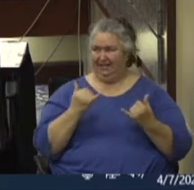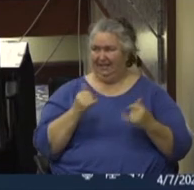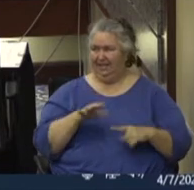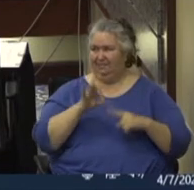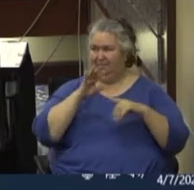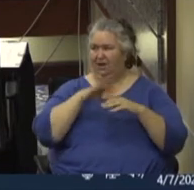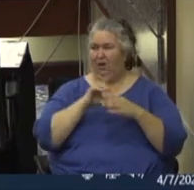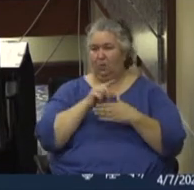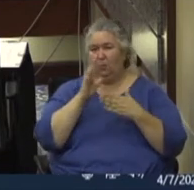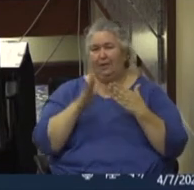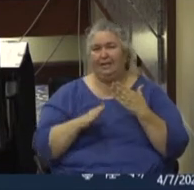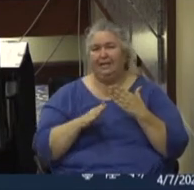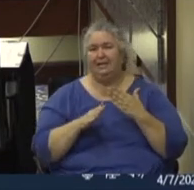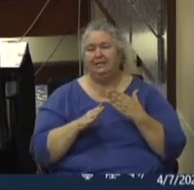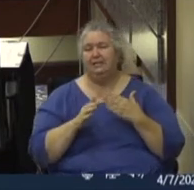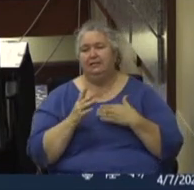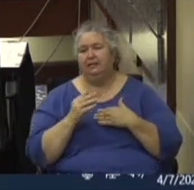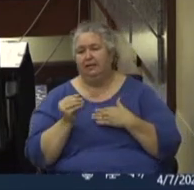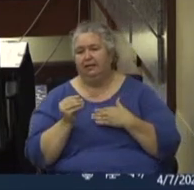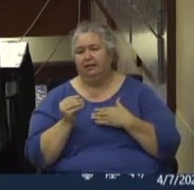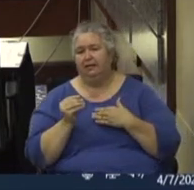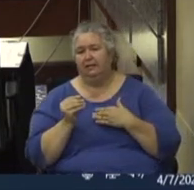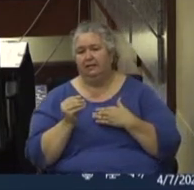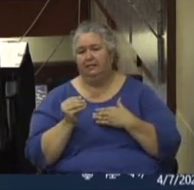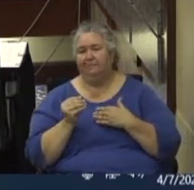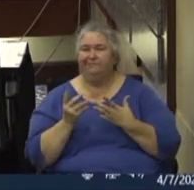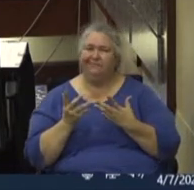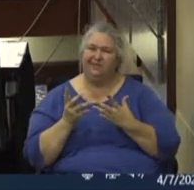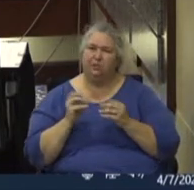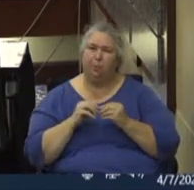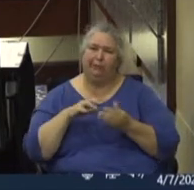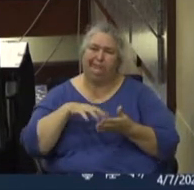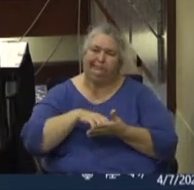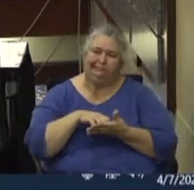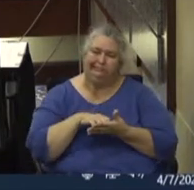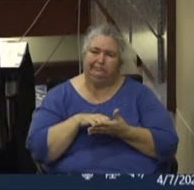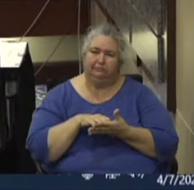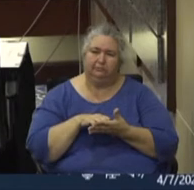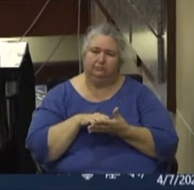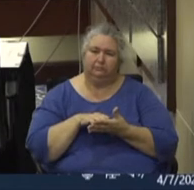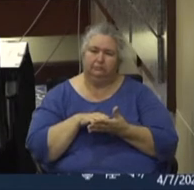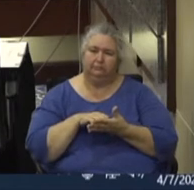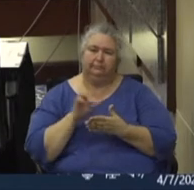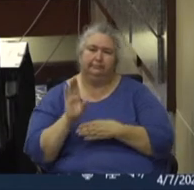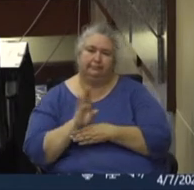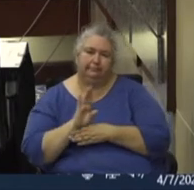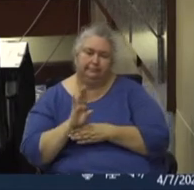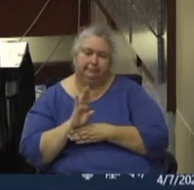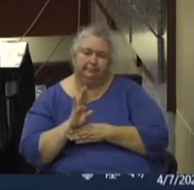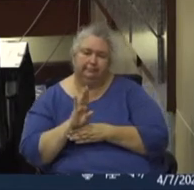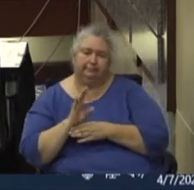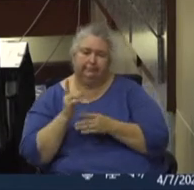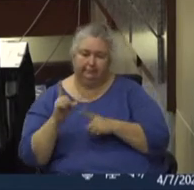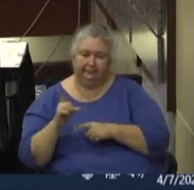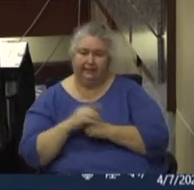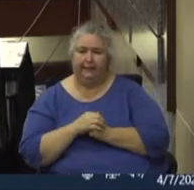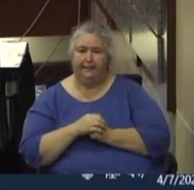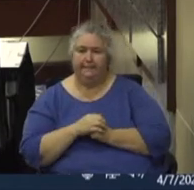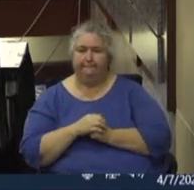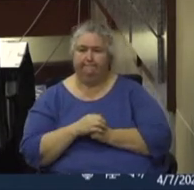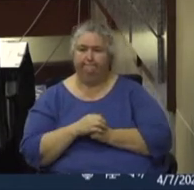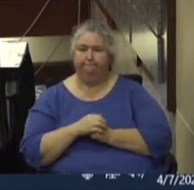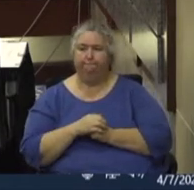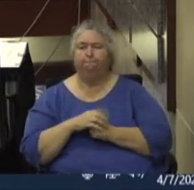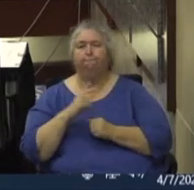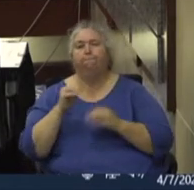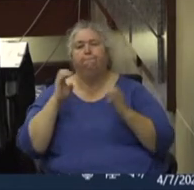weekends and as, uh, there's more fragile condition in businesses. Uh, the alternative education